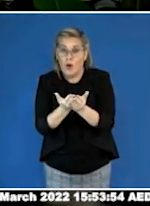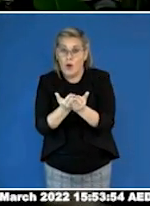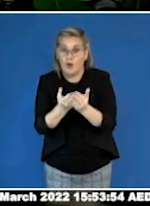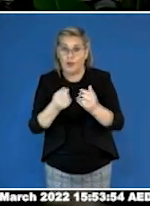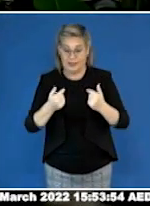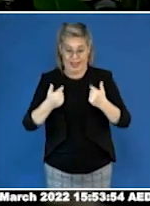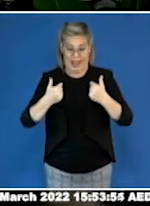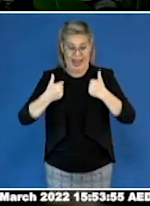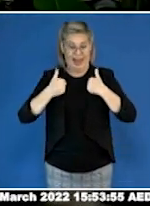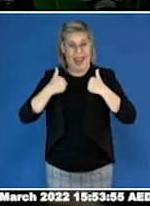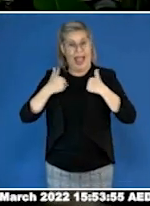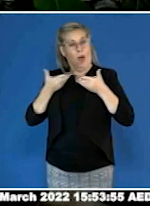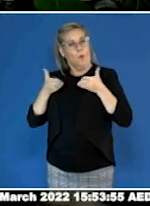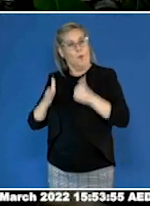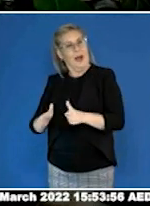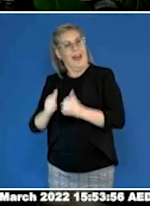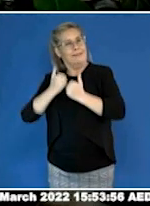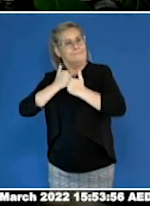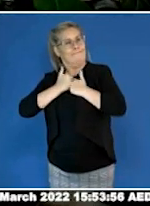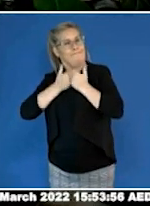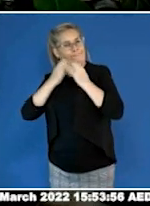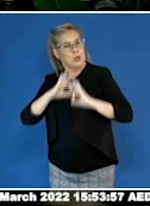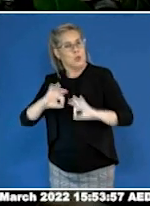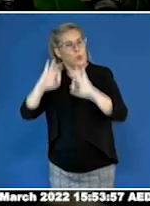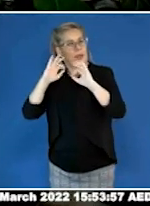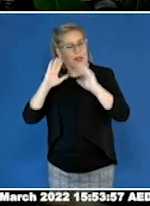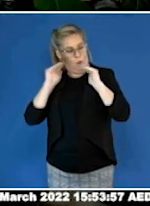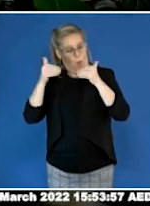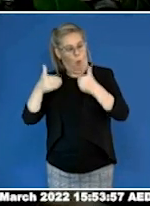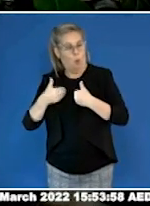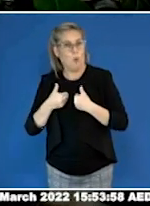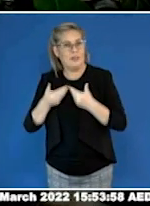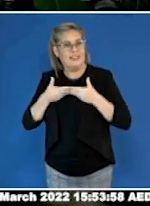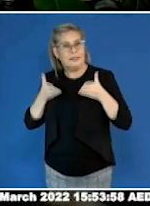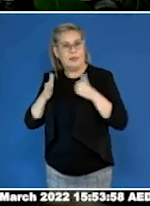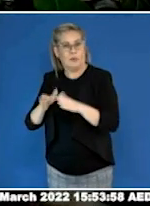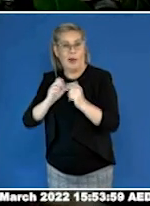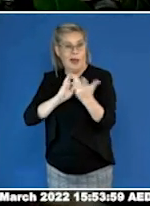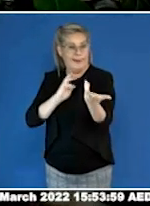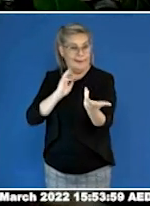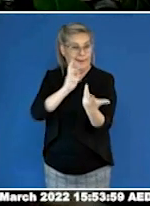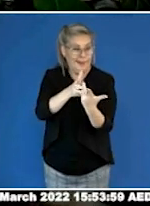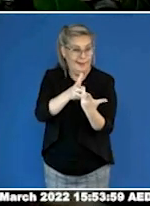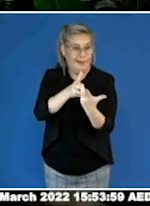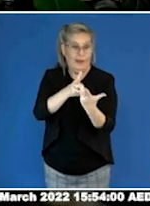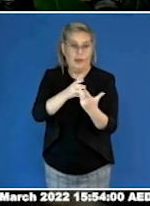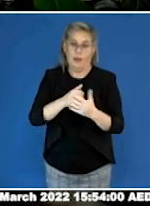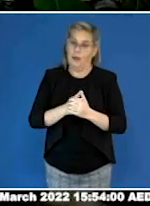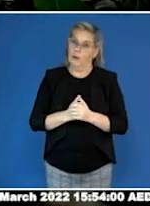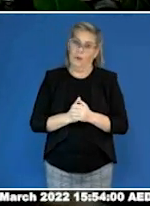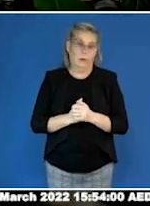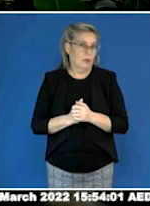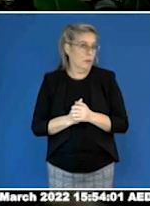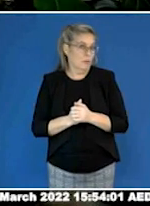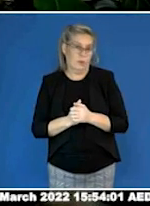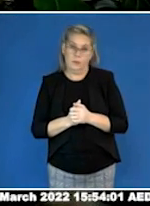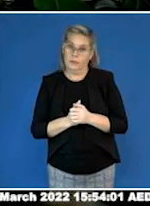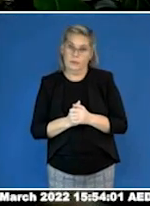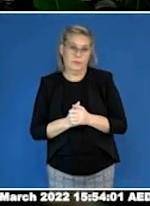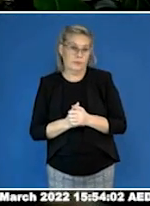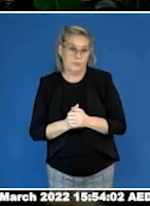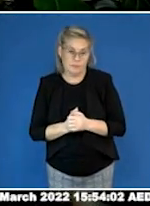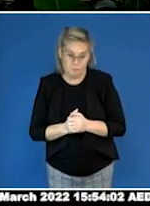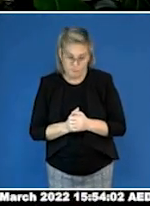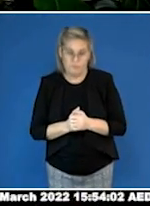learn to fit in, change who we are, mask our identity, act normal. This